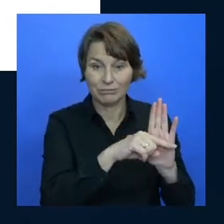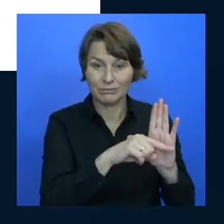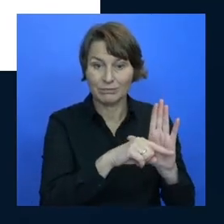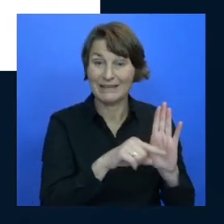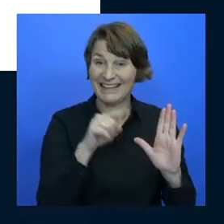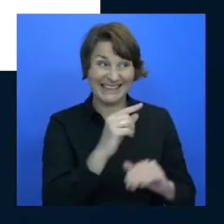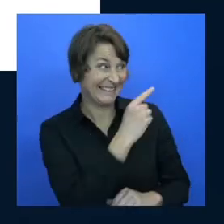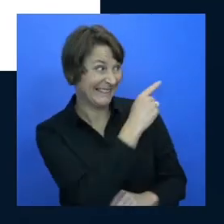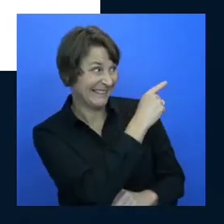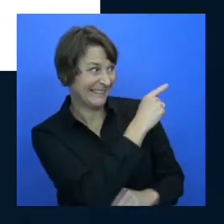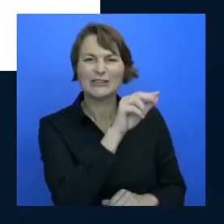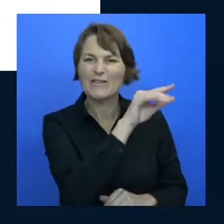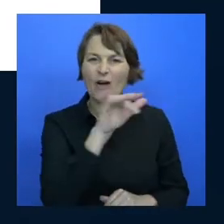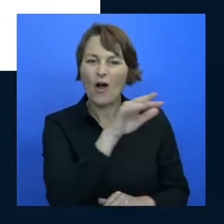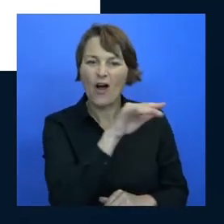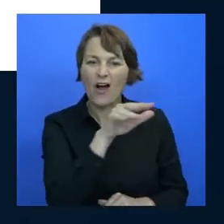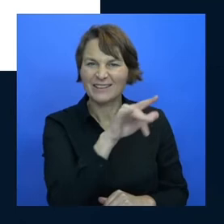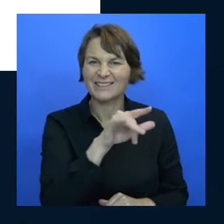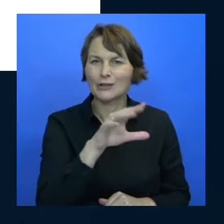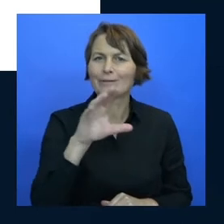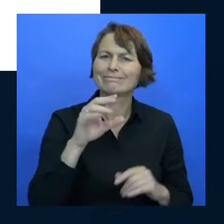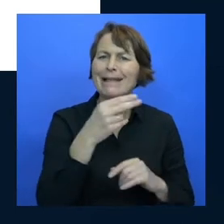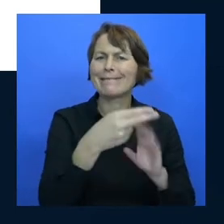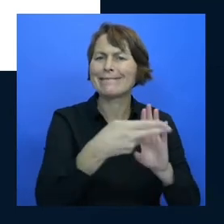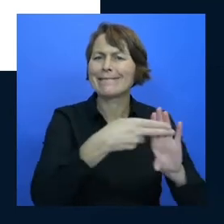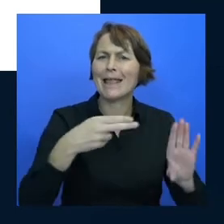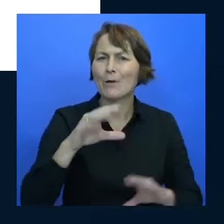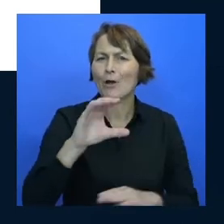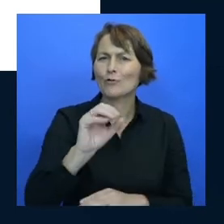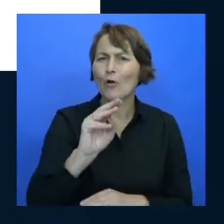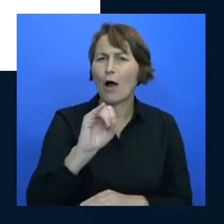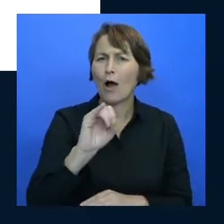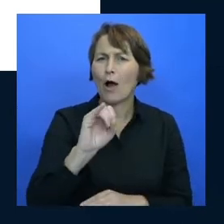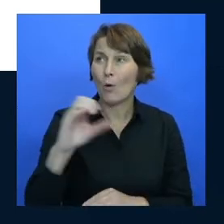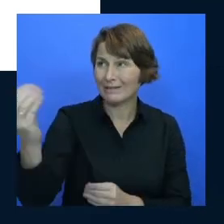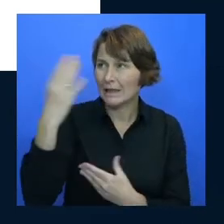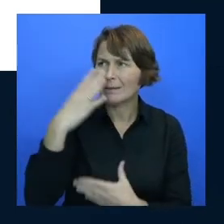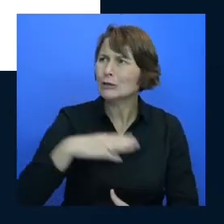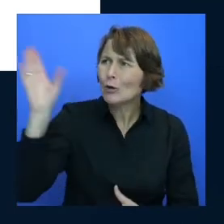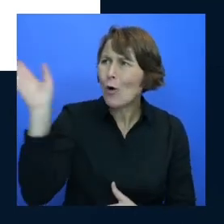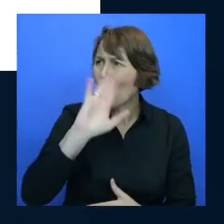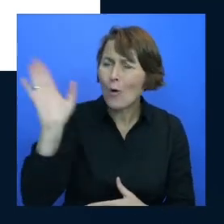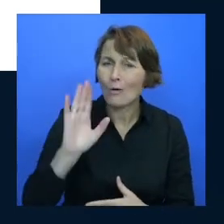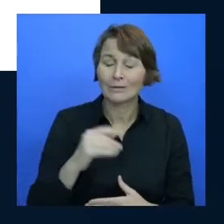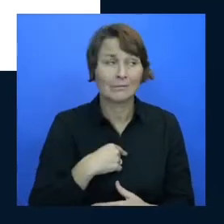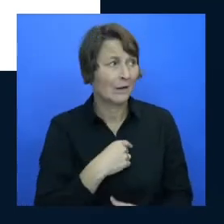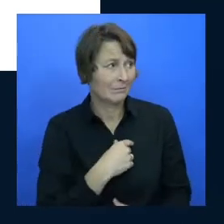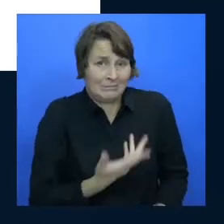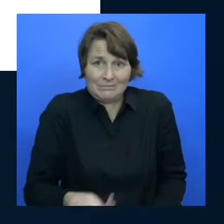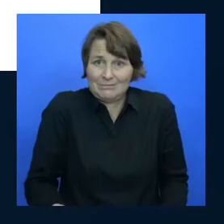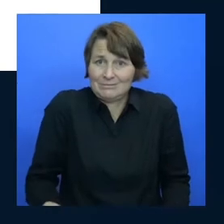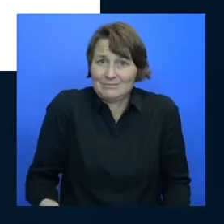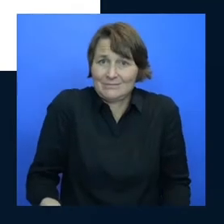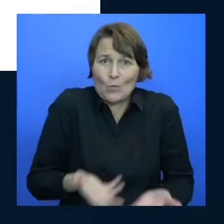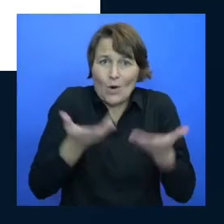I love this font I don't know why people are so upset about this font isn't this a joyful font but I'm